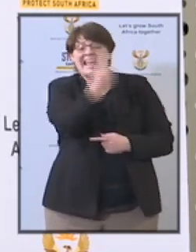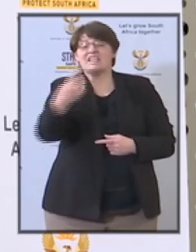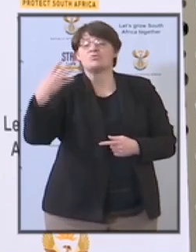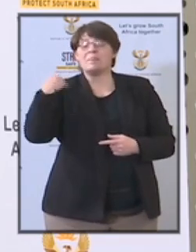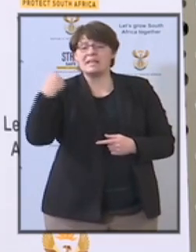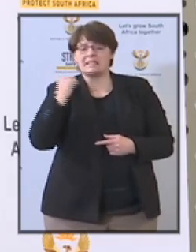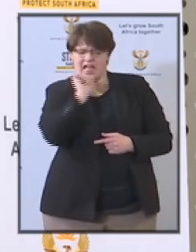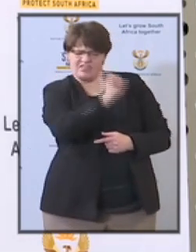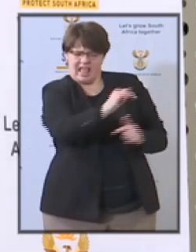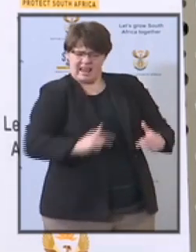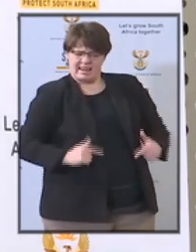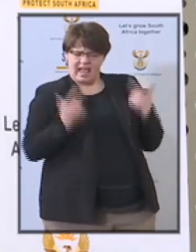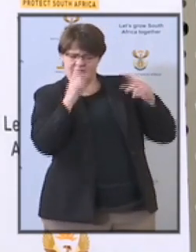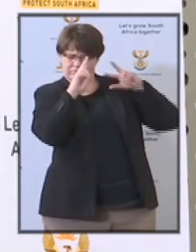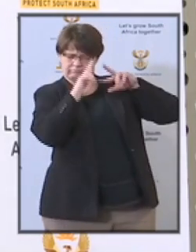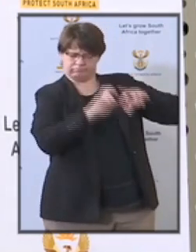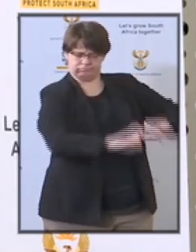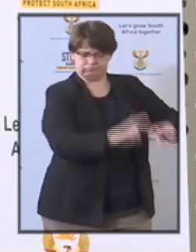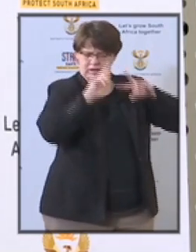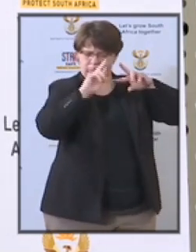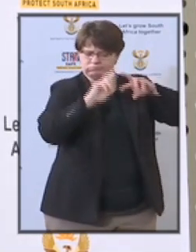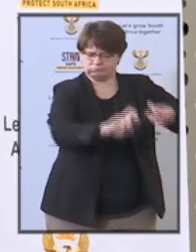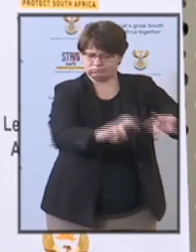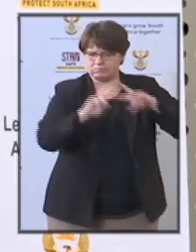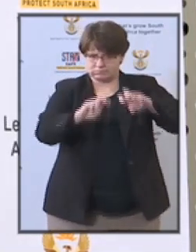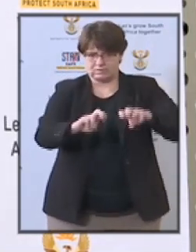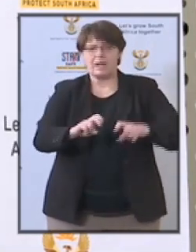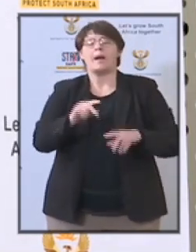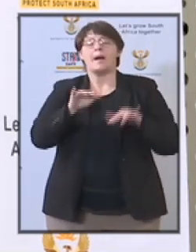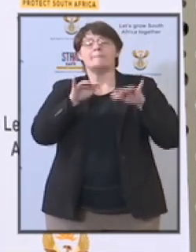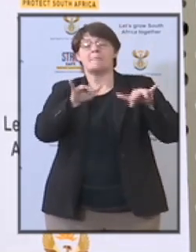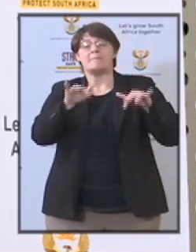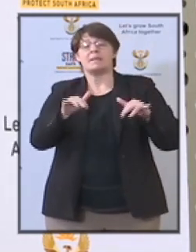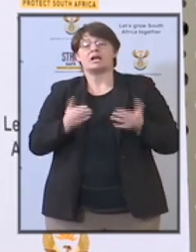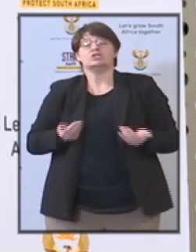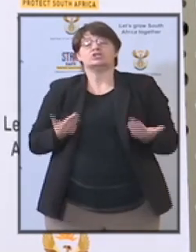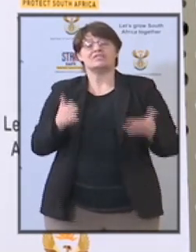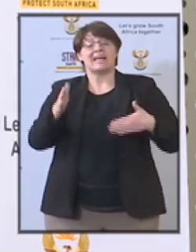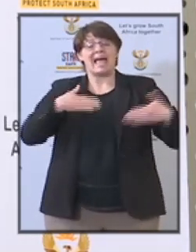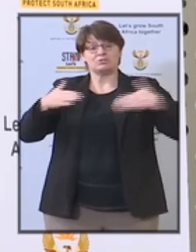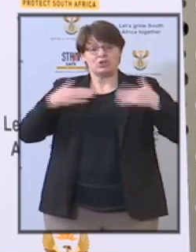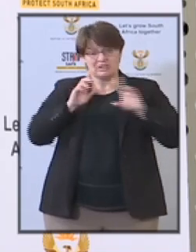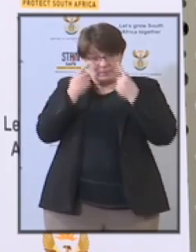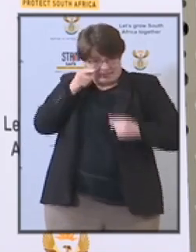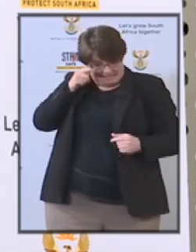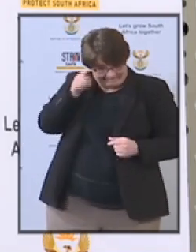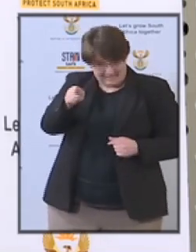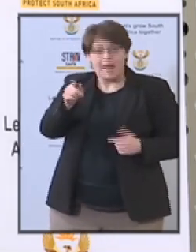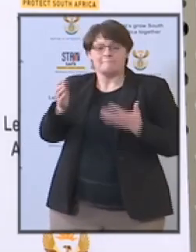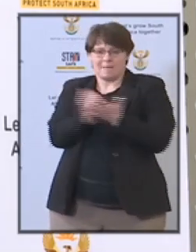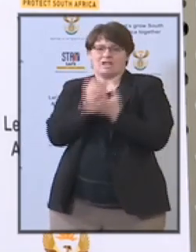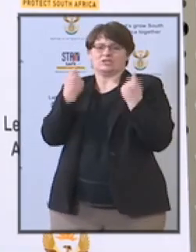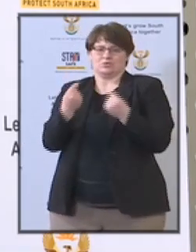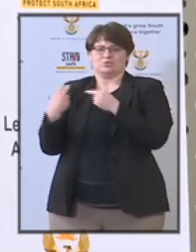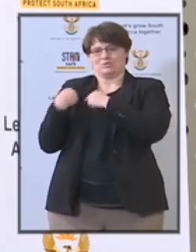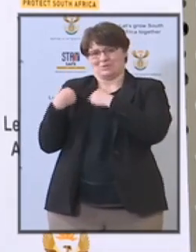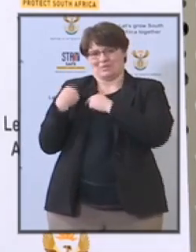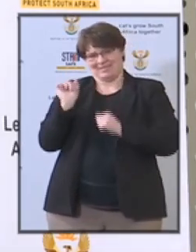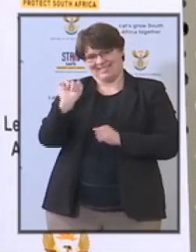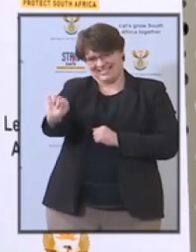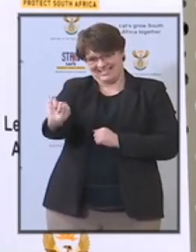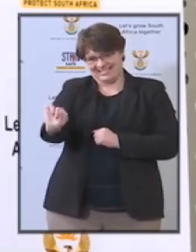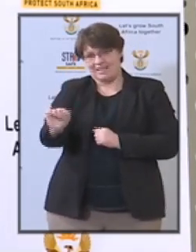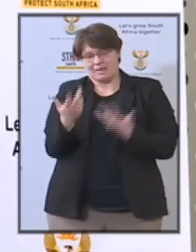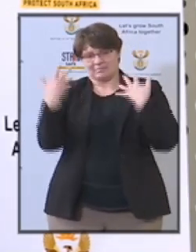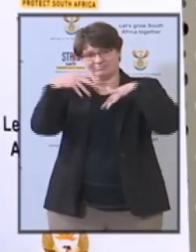it just needs to be exchanged through the department of public services administration because it's the one and responsible for for